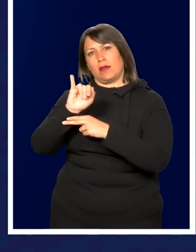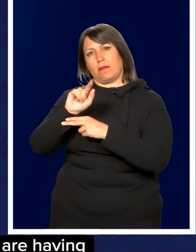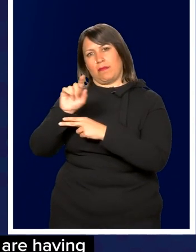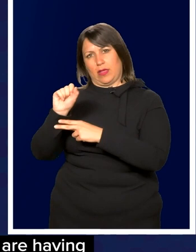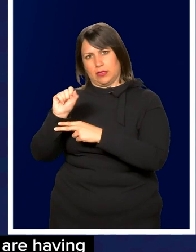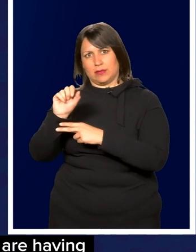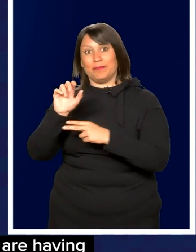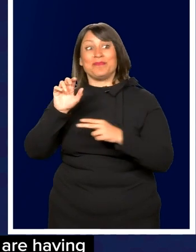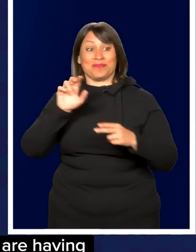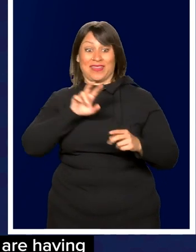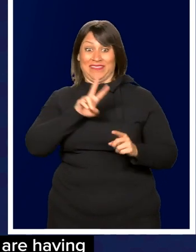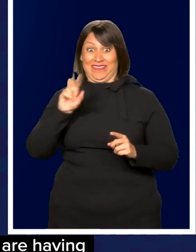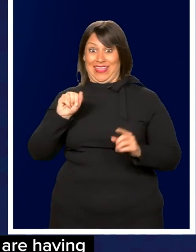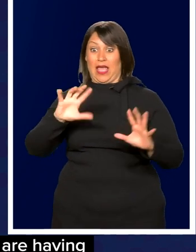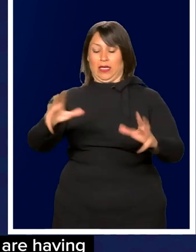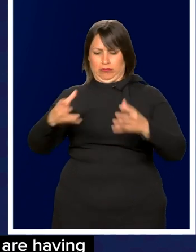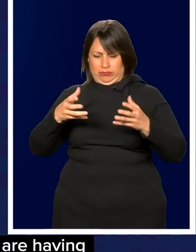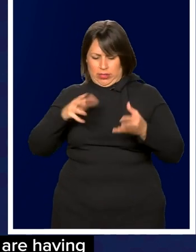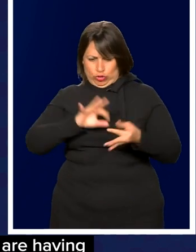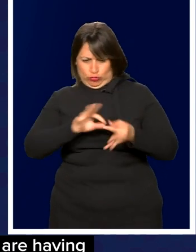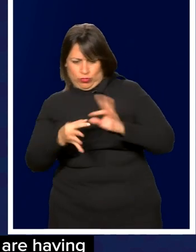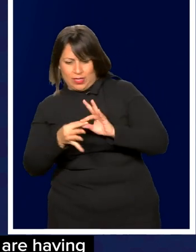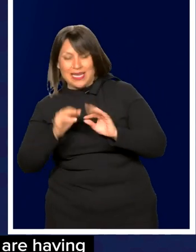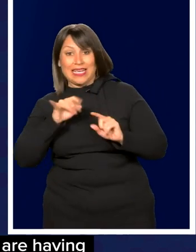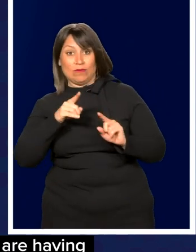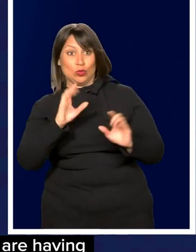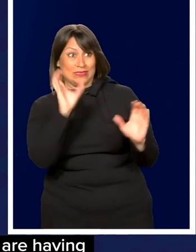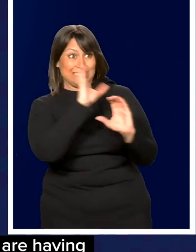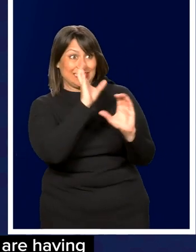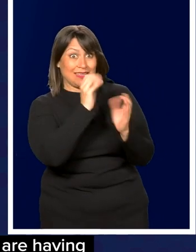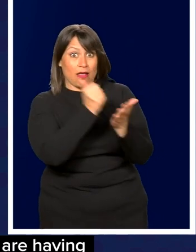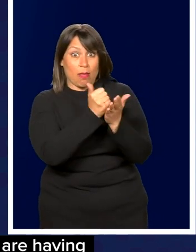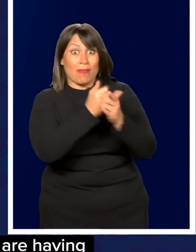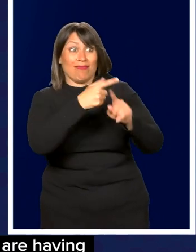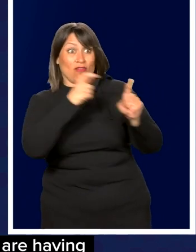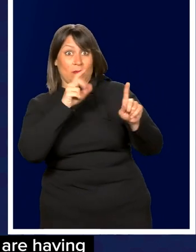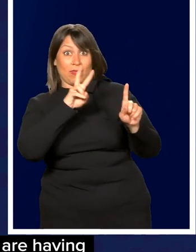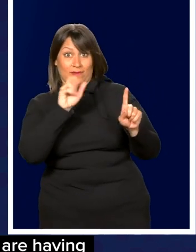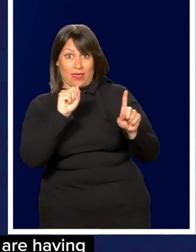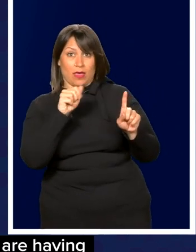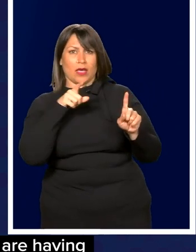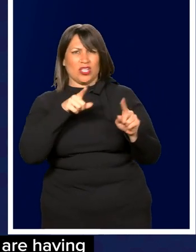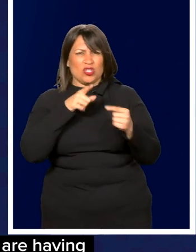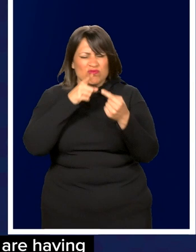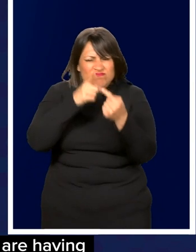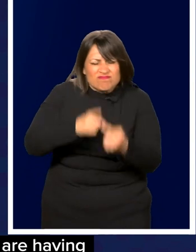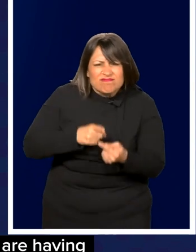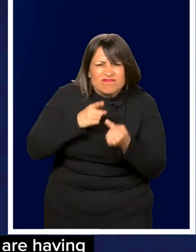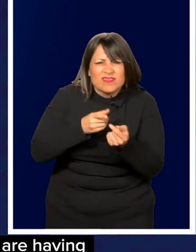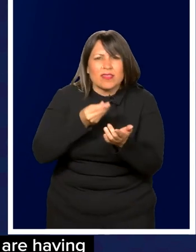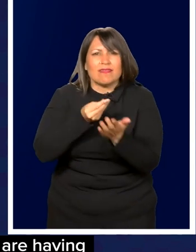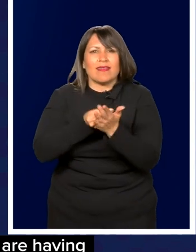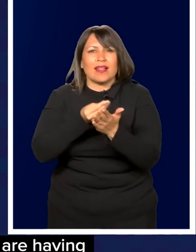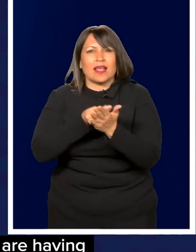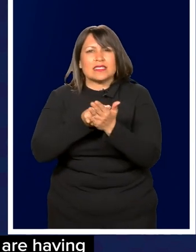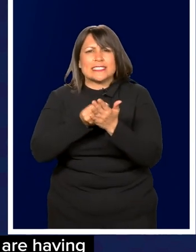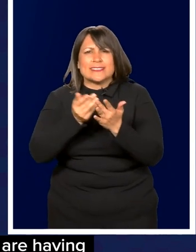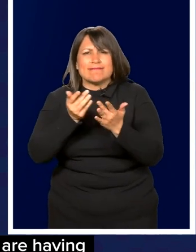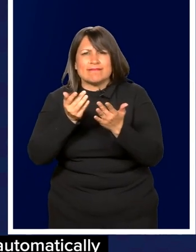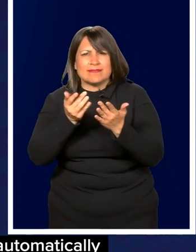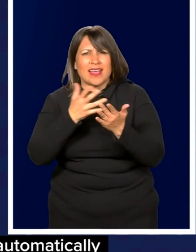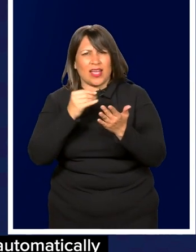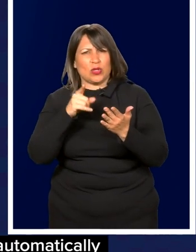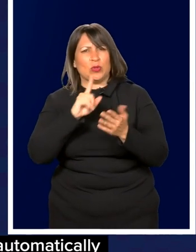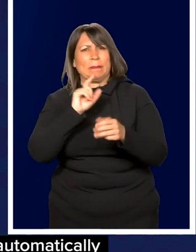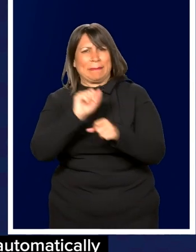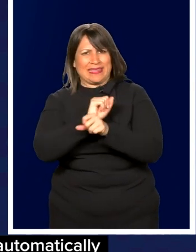interpreted by the VA that if you seek help from the VA and you are having trouble with your finances and